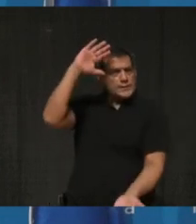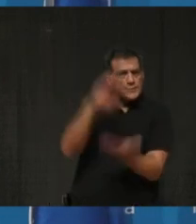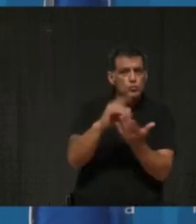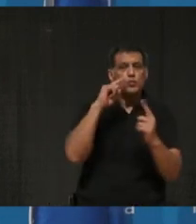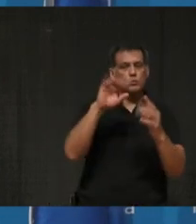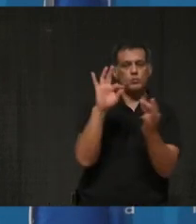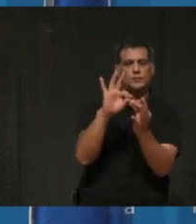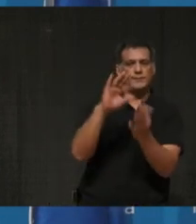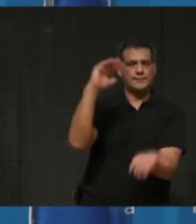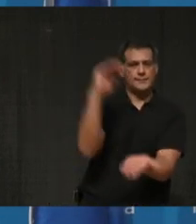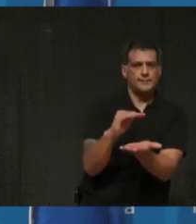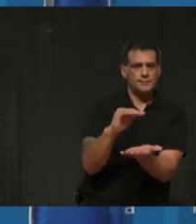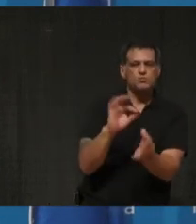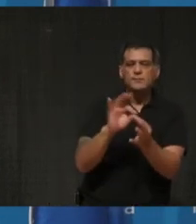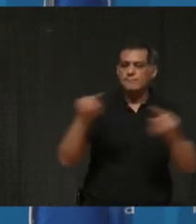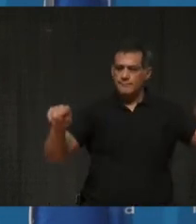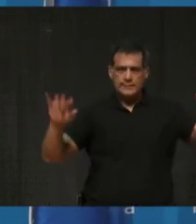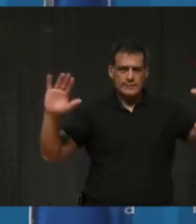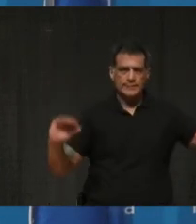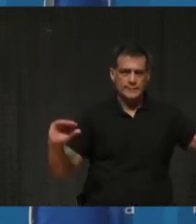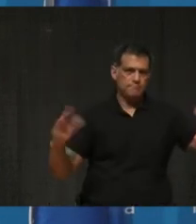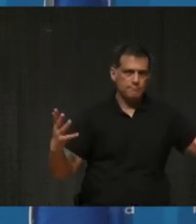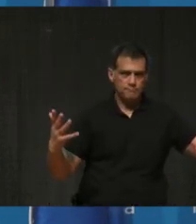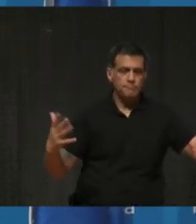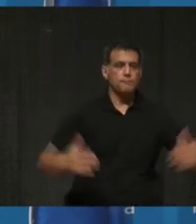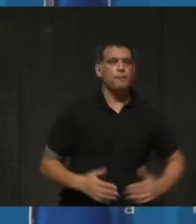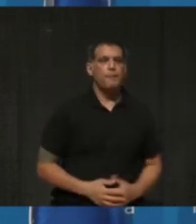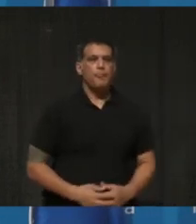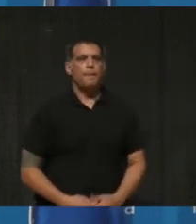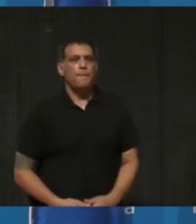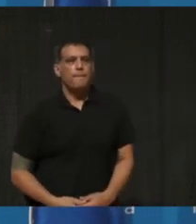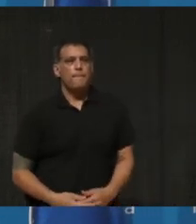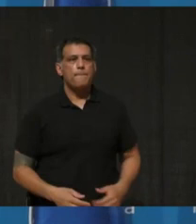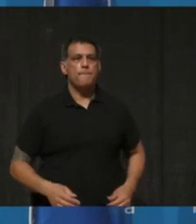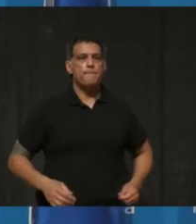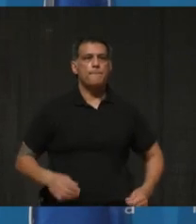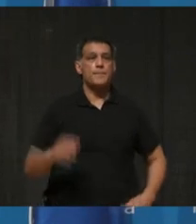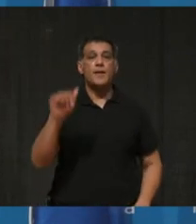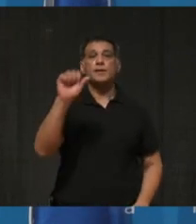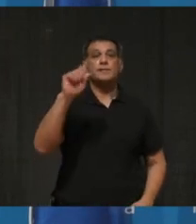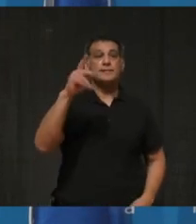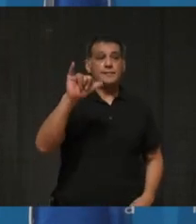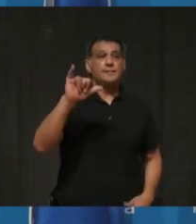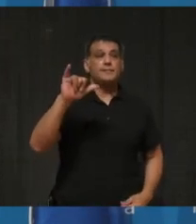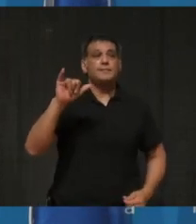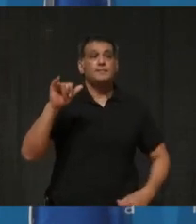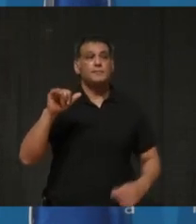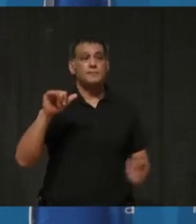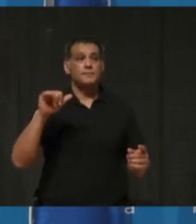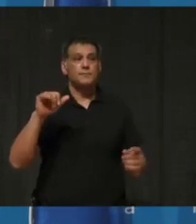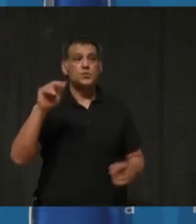I'm sorry, your next question comes from Ashley Newport at Insaga. Go ahead, Ashley. Welcome, Ashley.